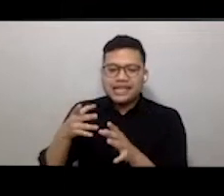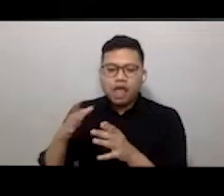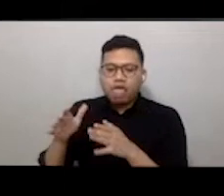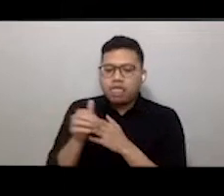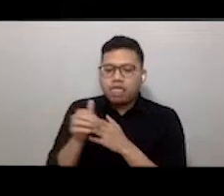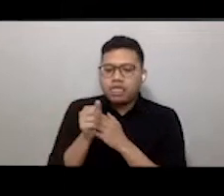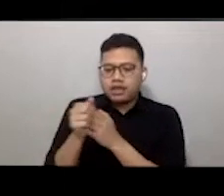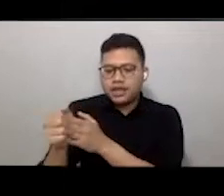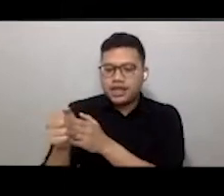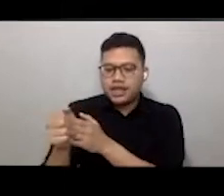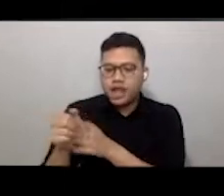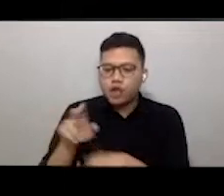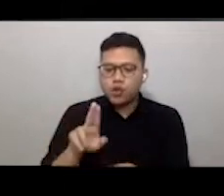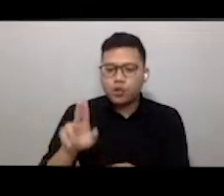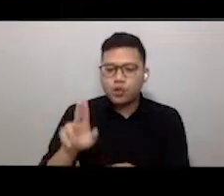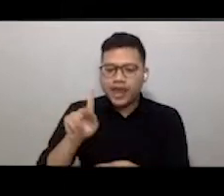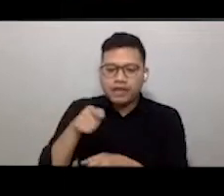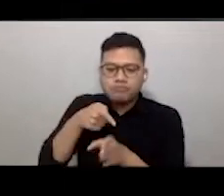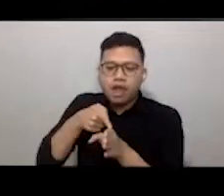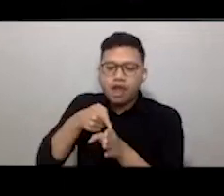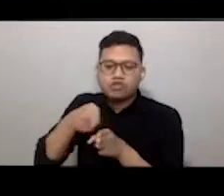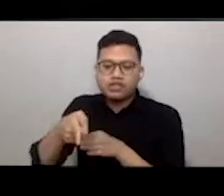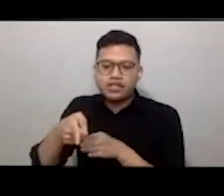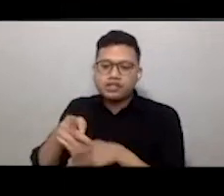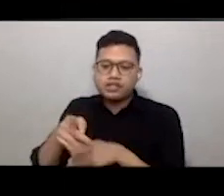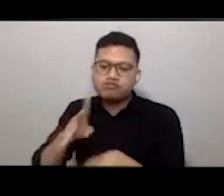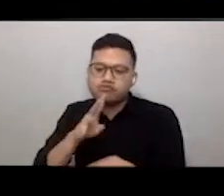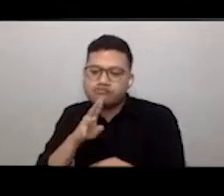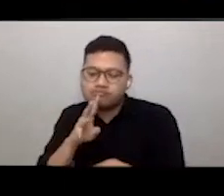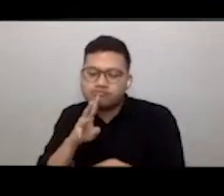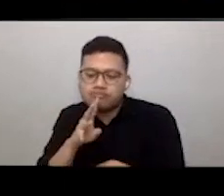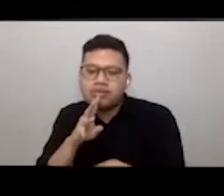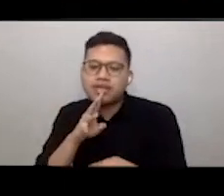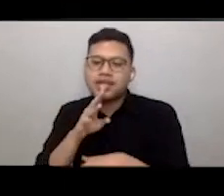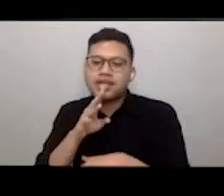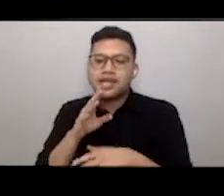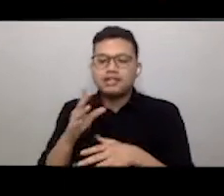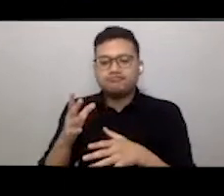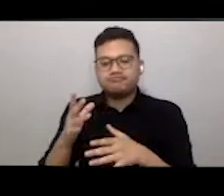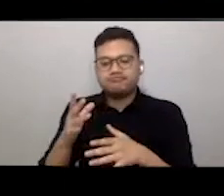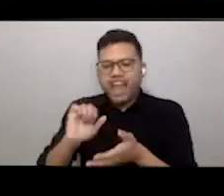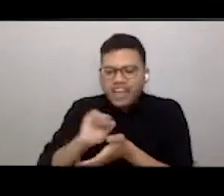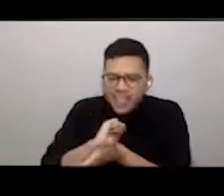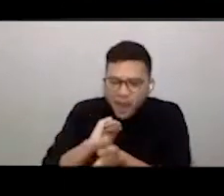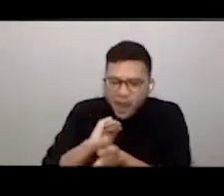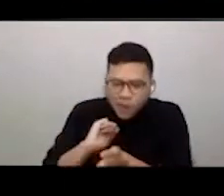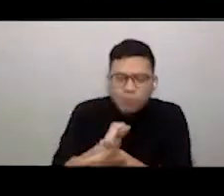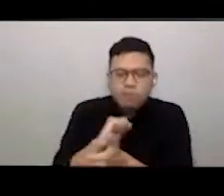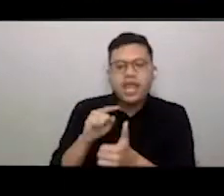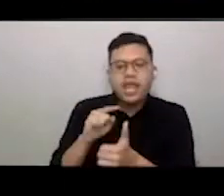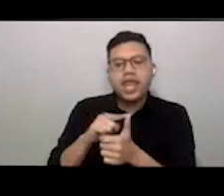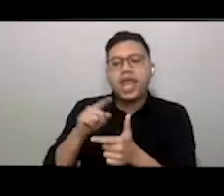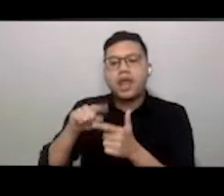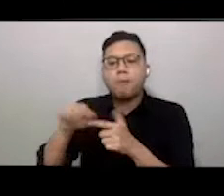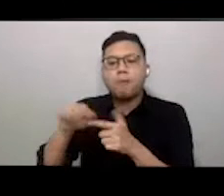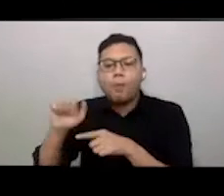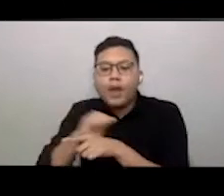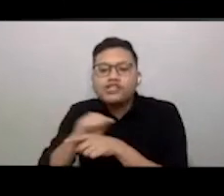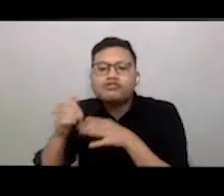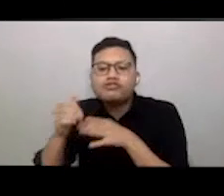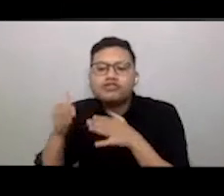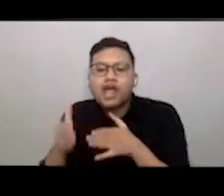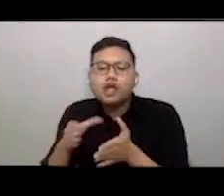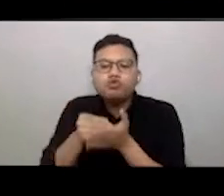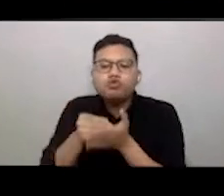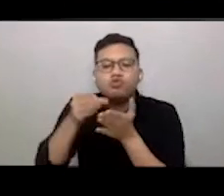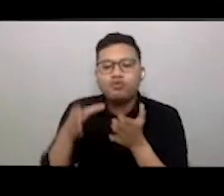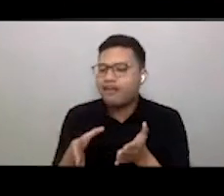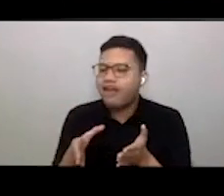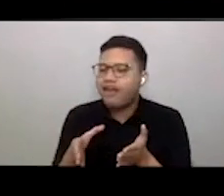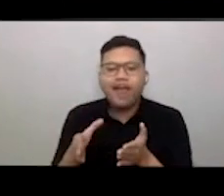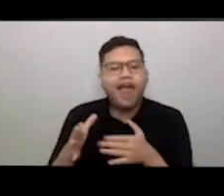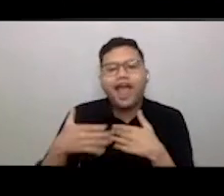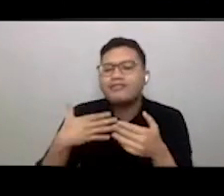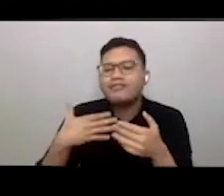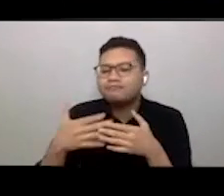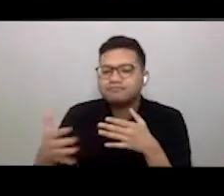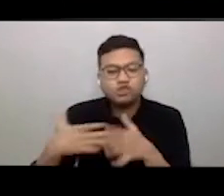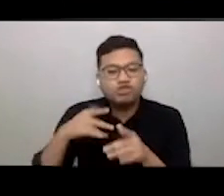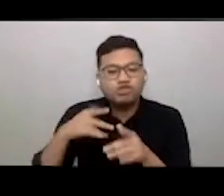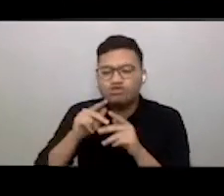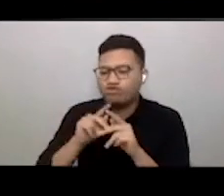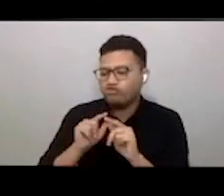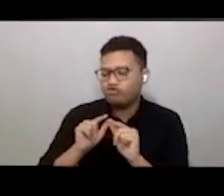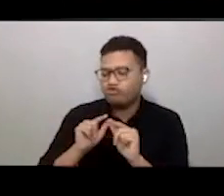to speak to peers, to academics, to practitioners, to students, to the general public